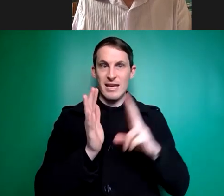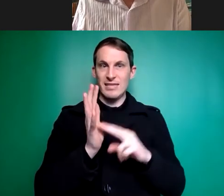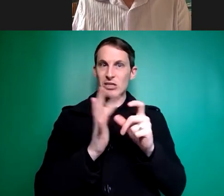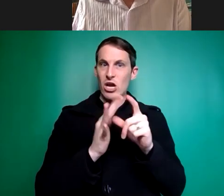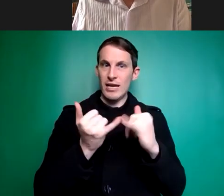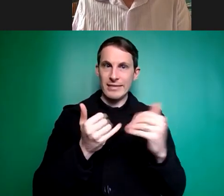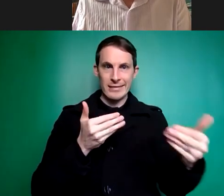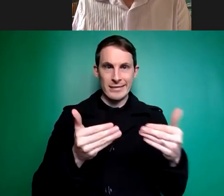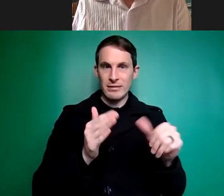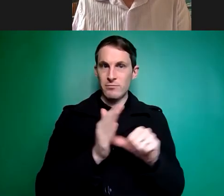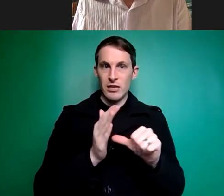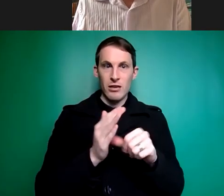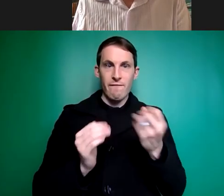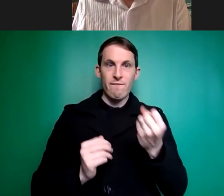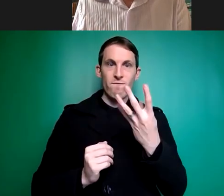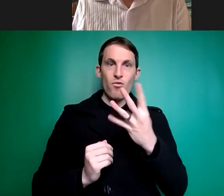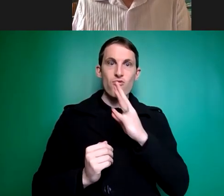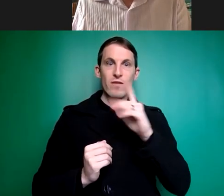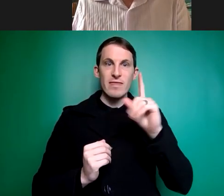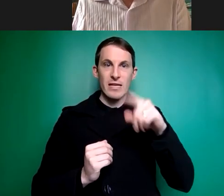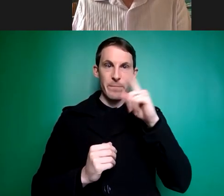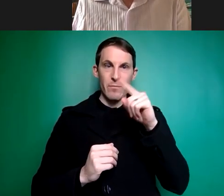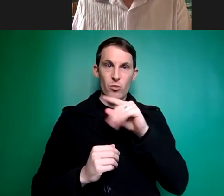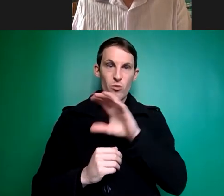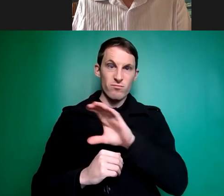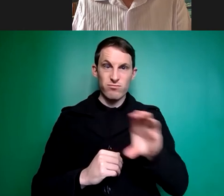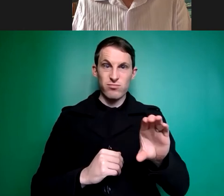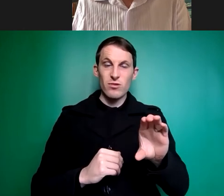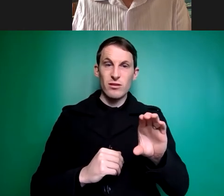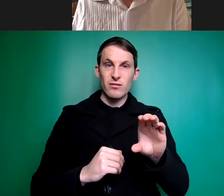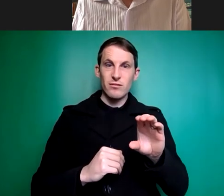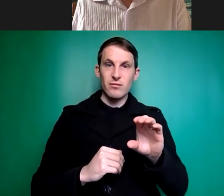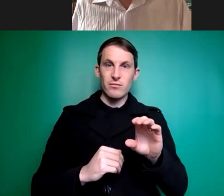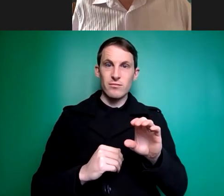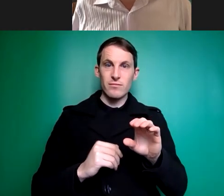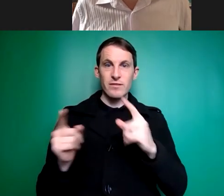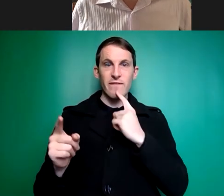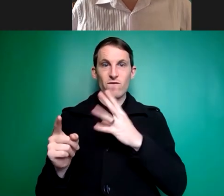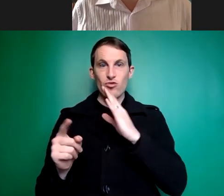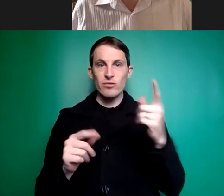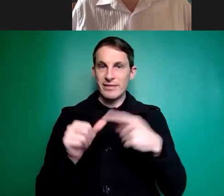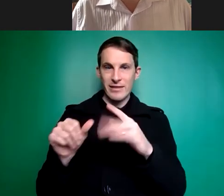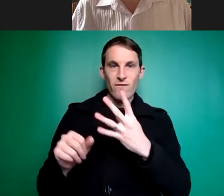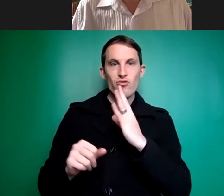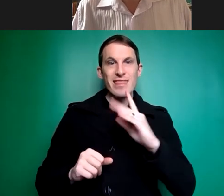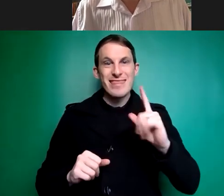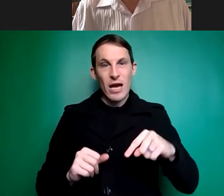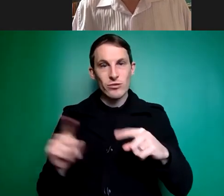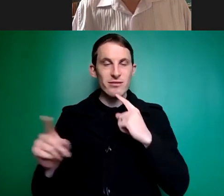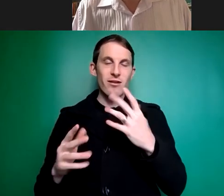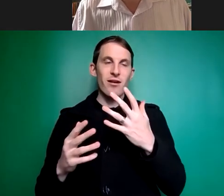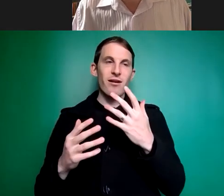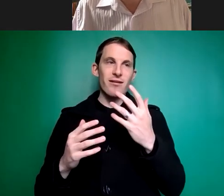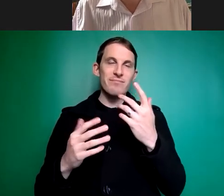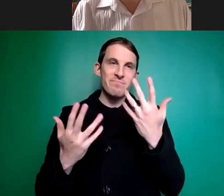the 400 odd people that are in it 400,000 Lauren yeah 400 no yes I thought it was implied but not so